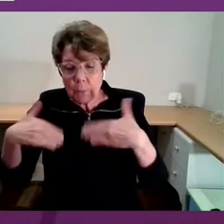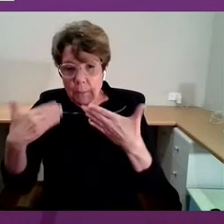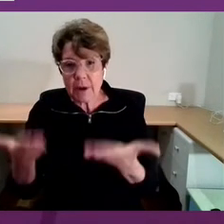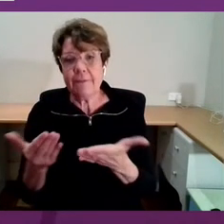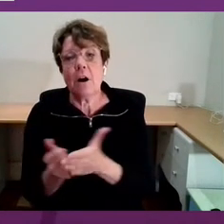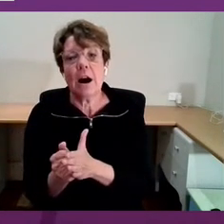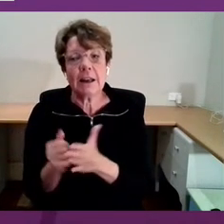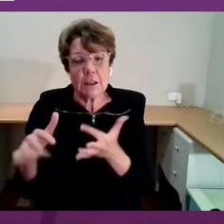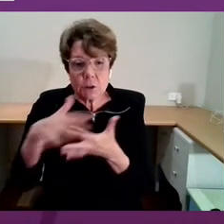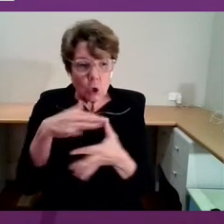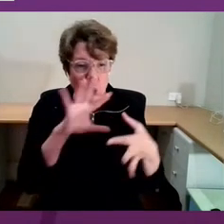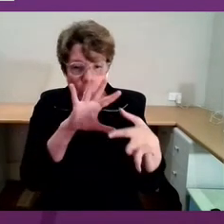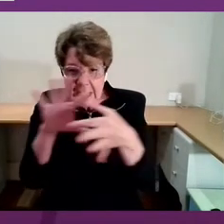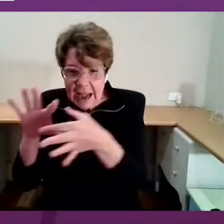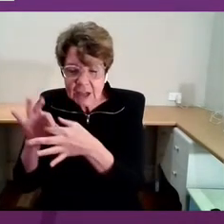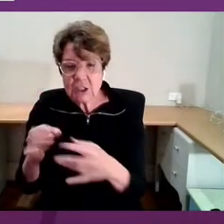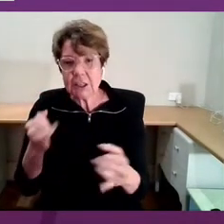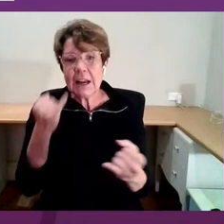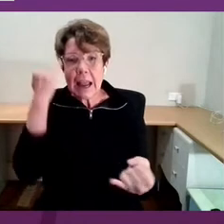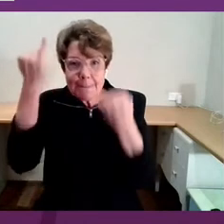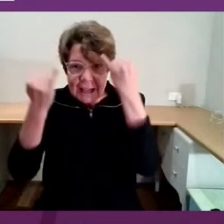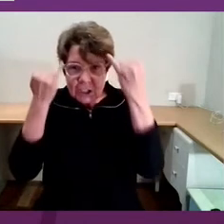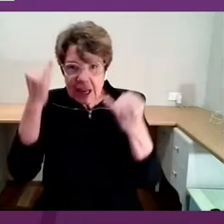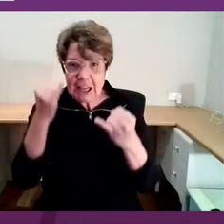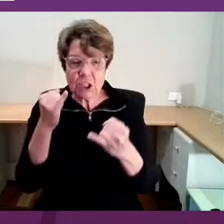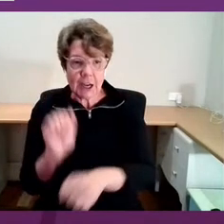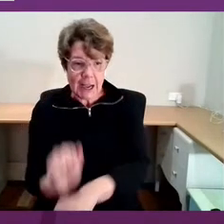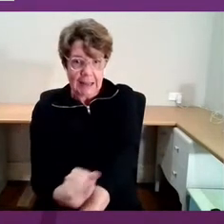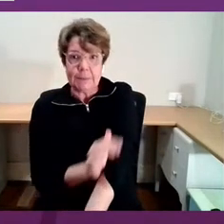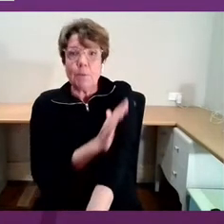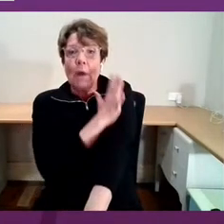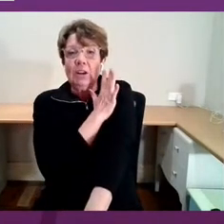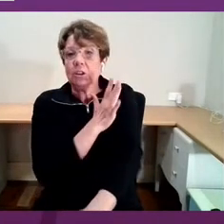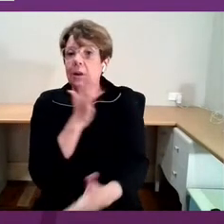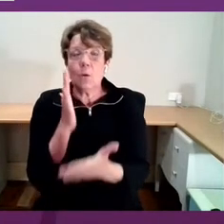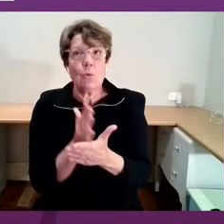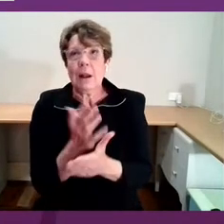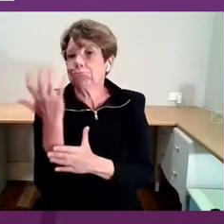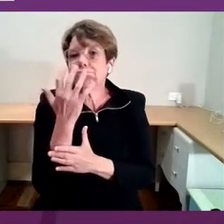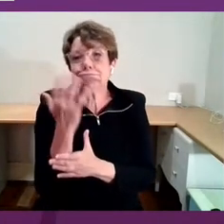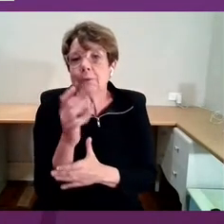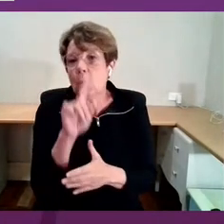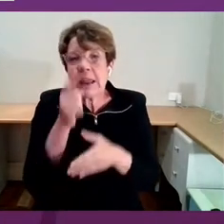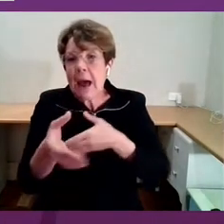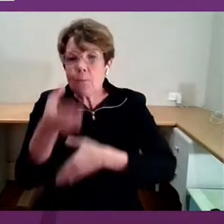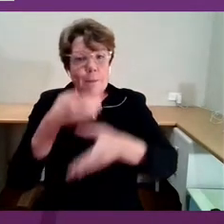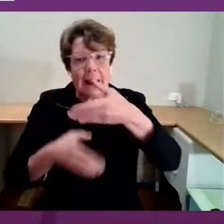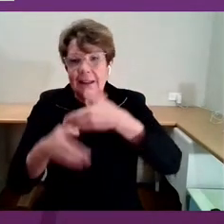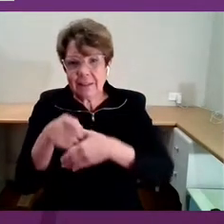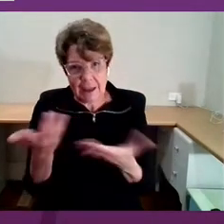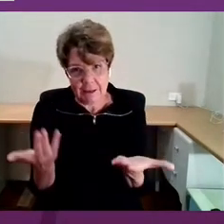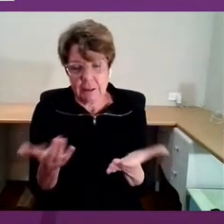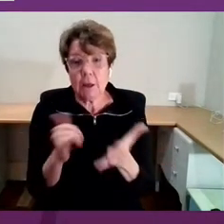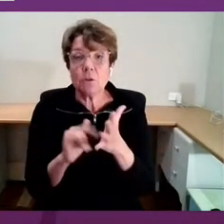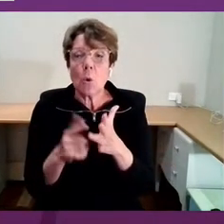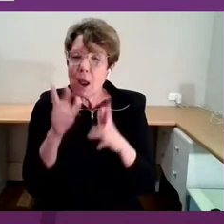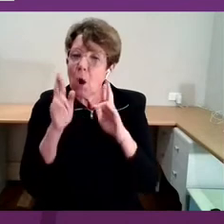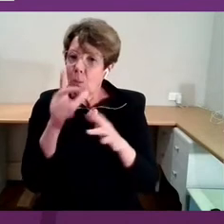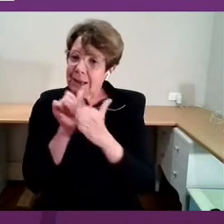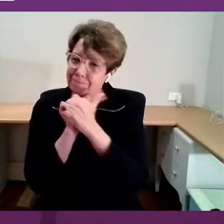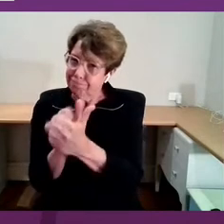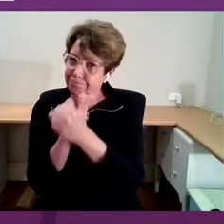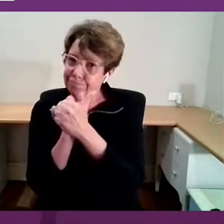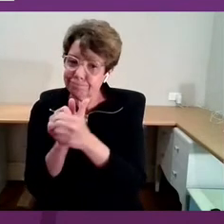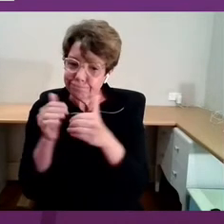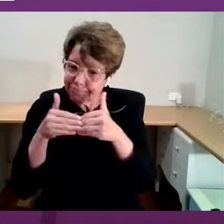imagination and inspiration are in fact irreplaceable. I hope that we can work together in the coming months and years